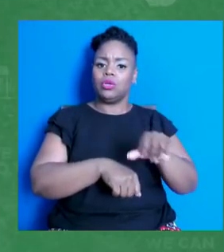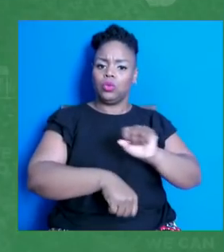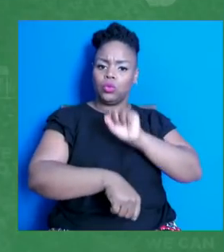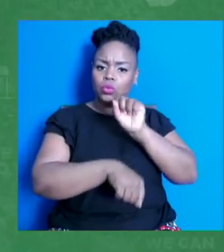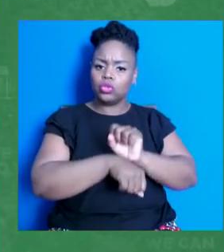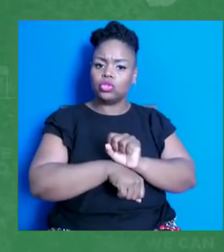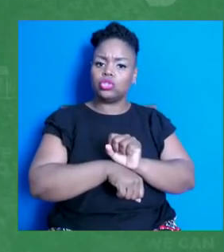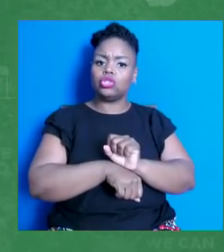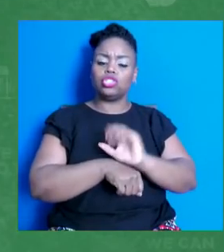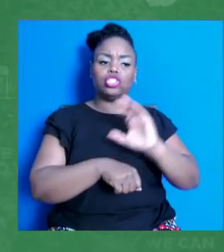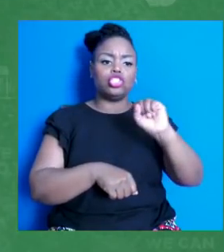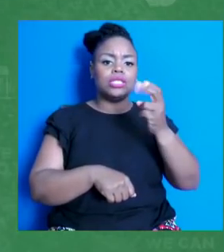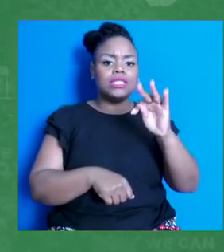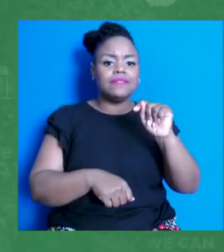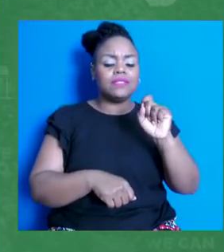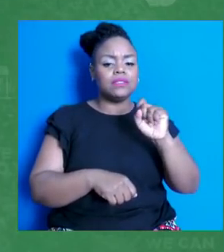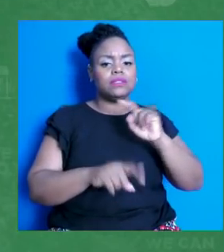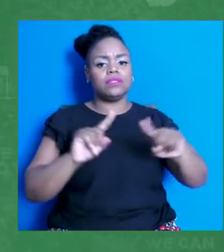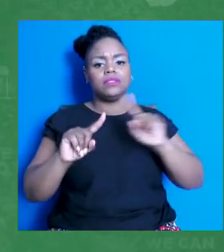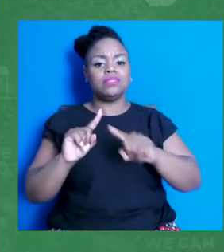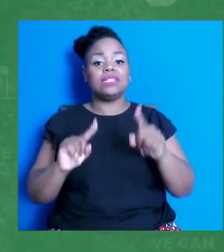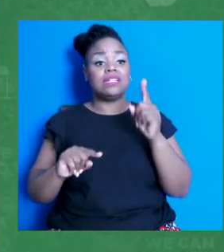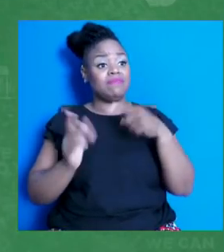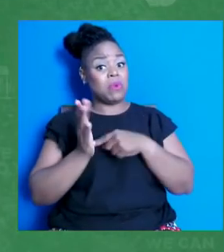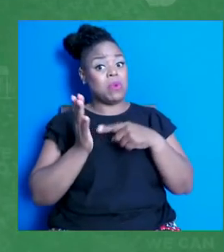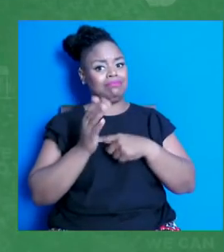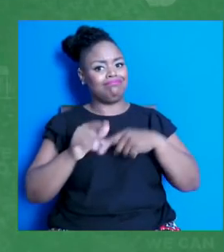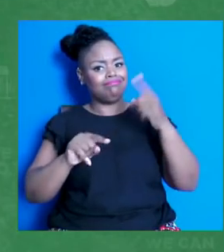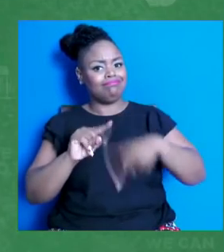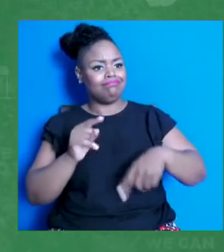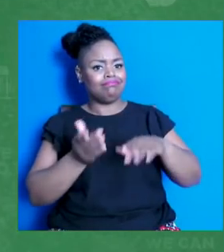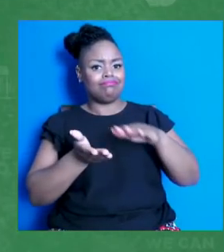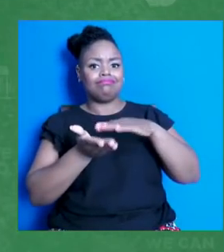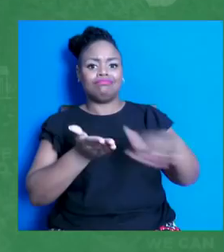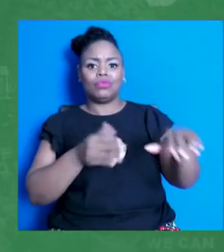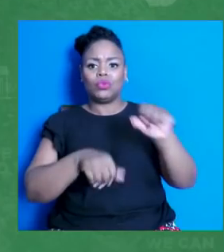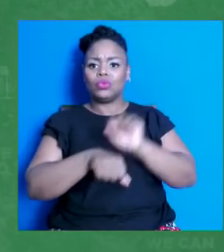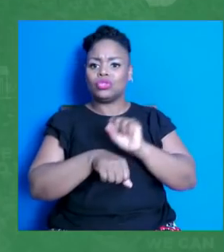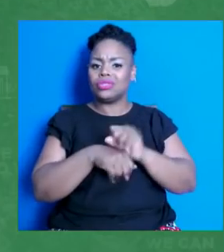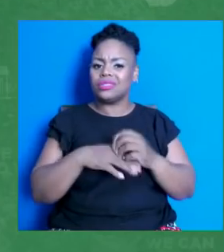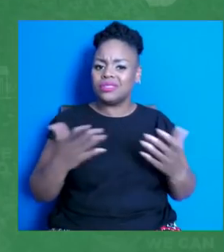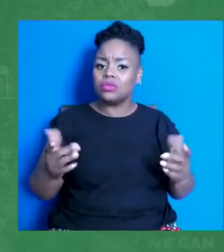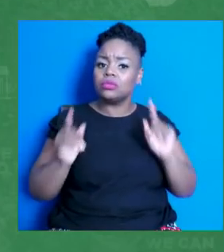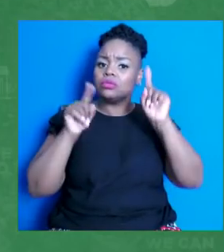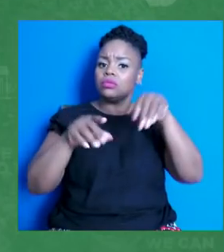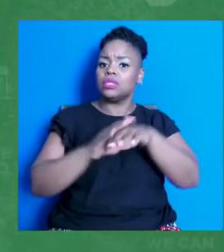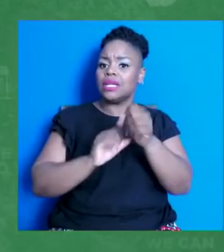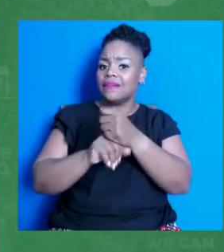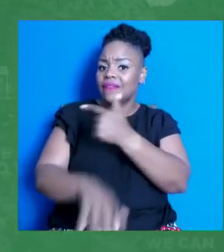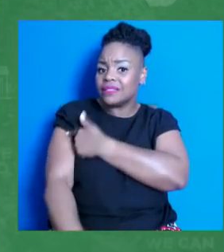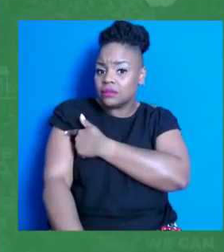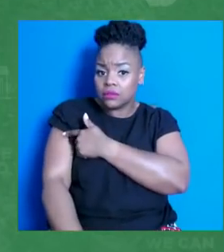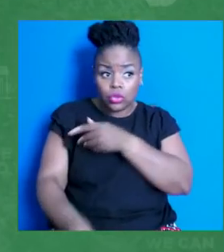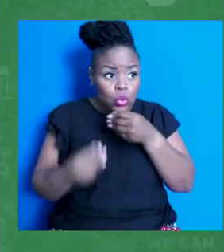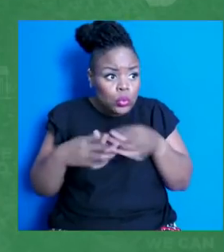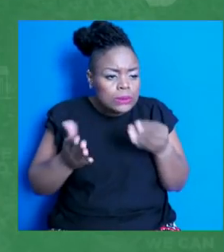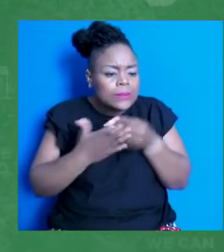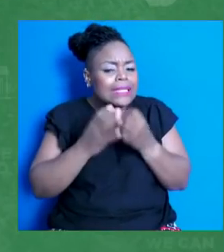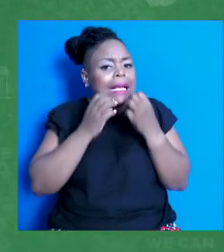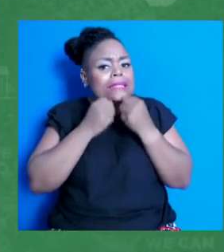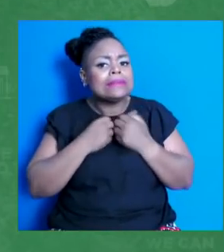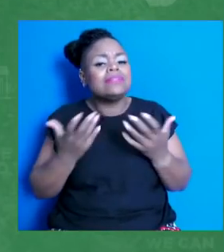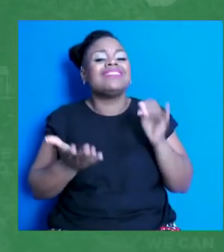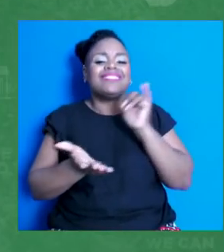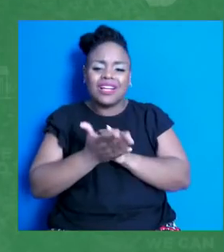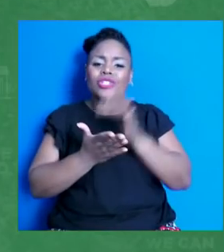and cannot afford to call off work to get vaccinated because that would be losing money. And that is why our vaccine program offers to